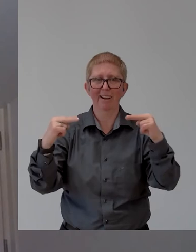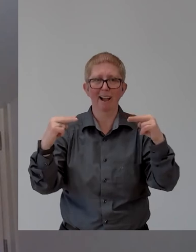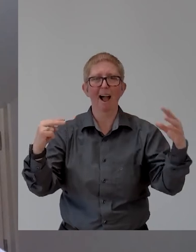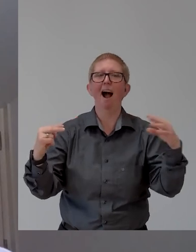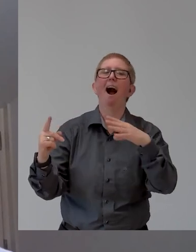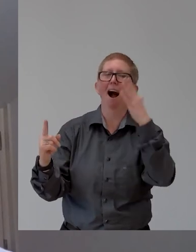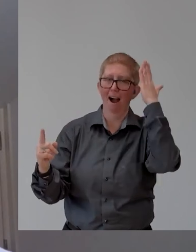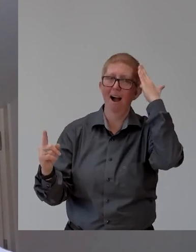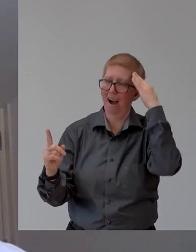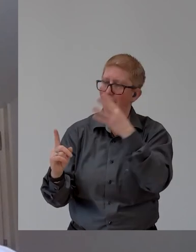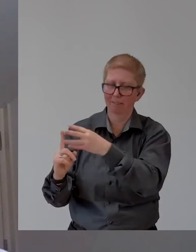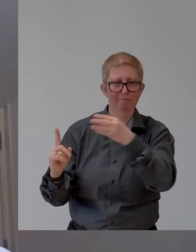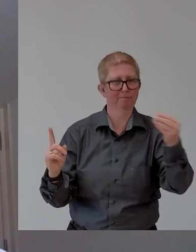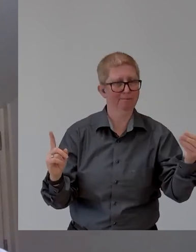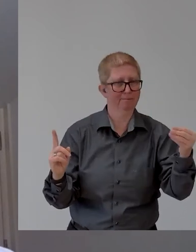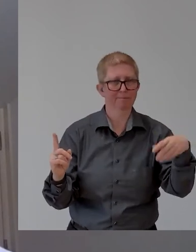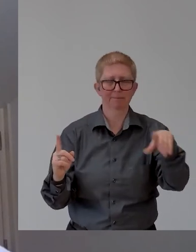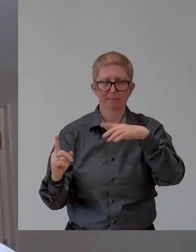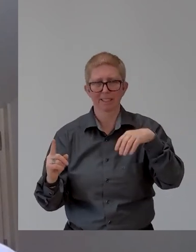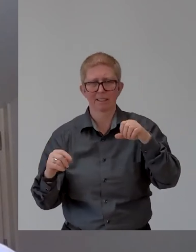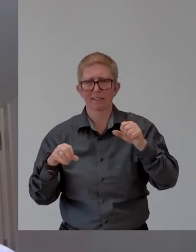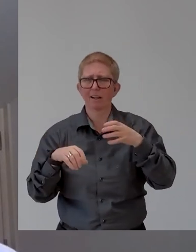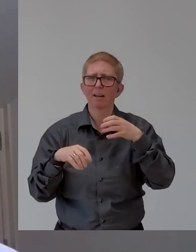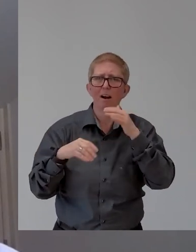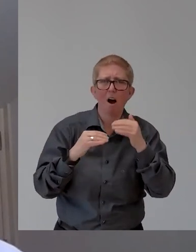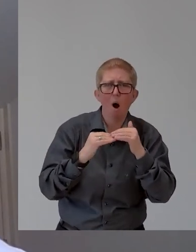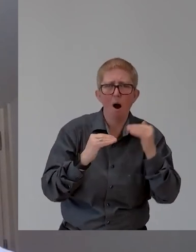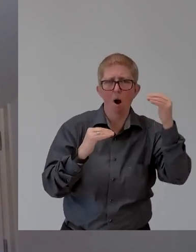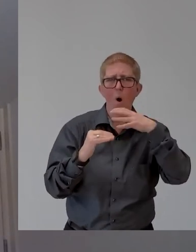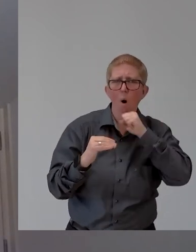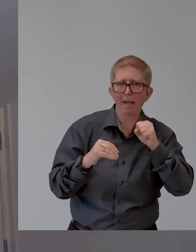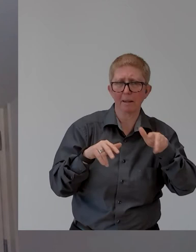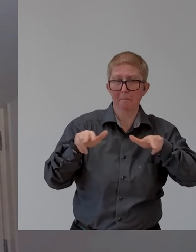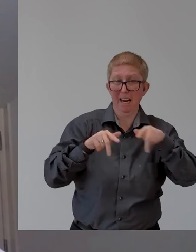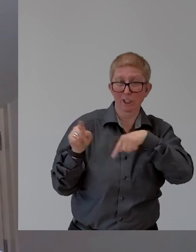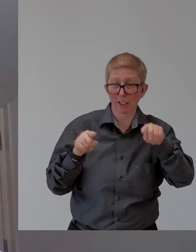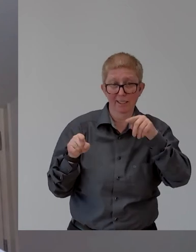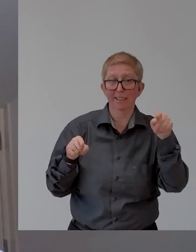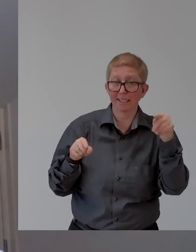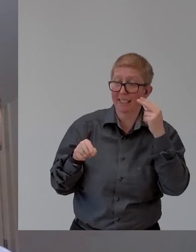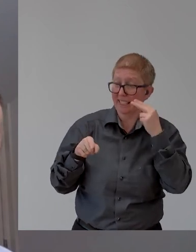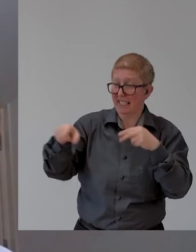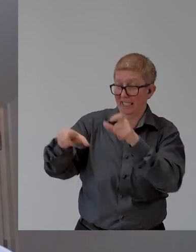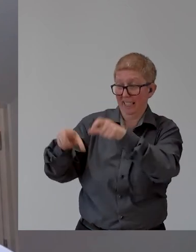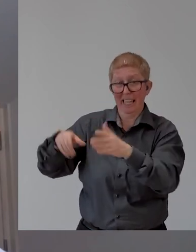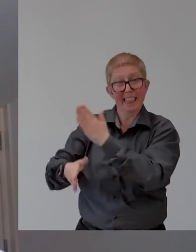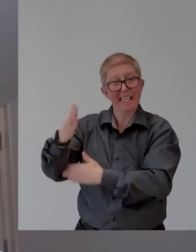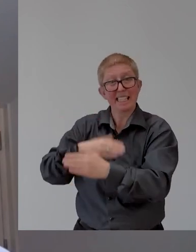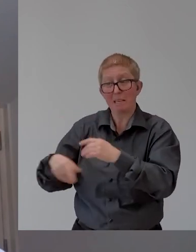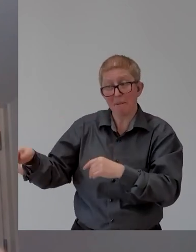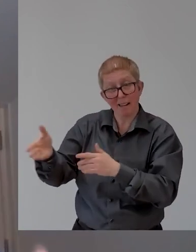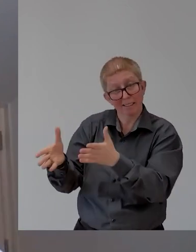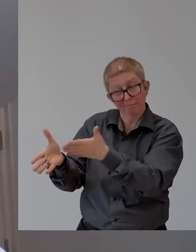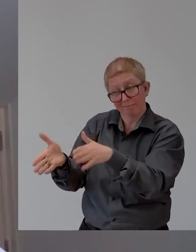up a way where we can, okay, now, now that you see and you're comfortable and you realize the resilience of how smart they are,